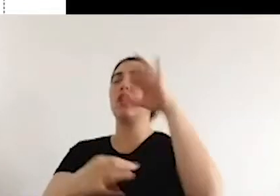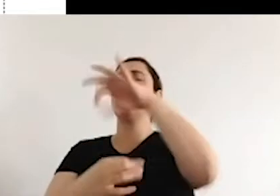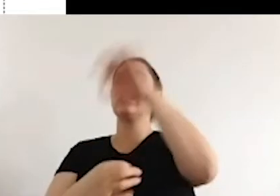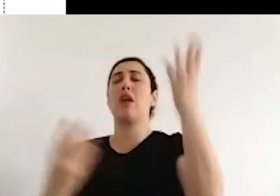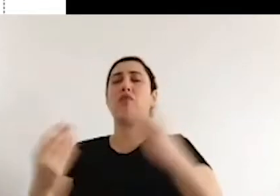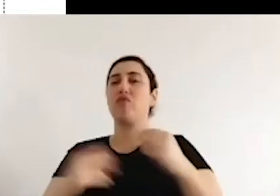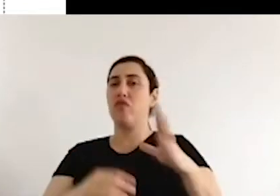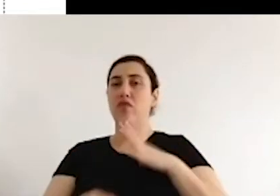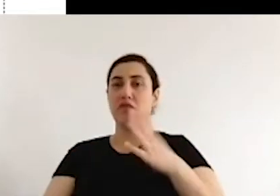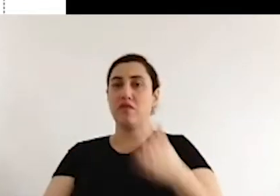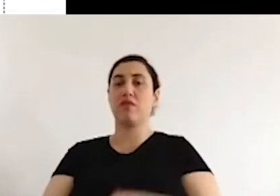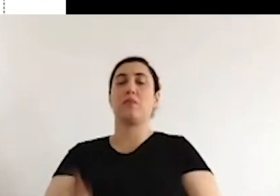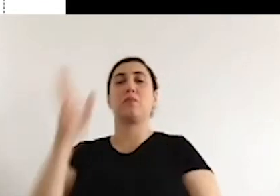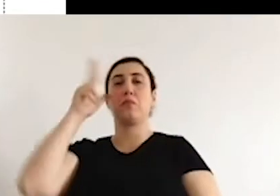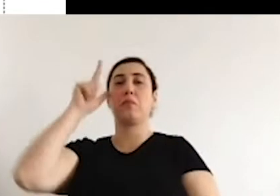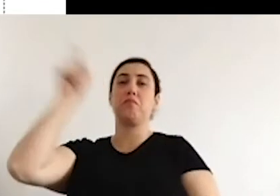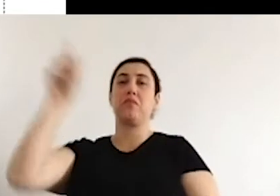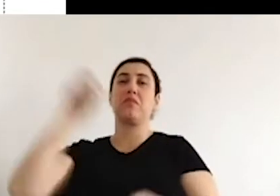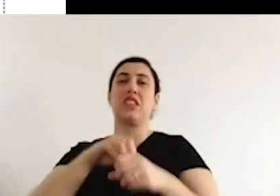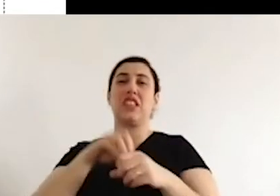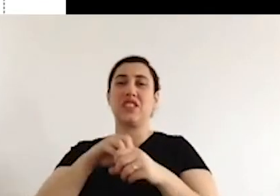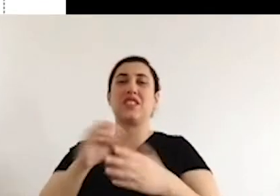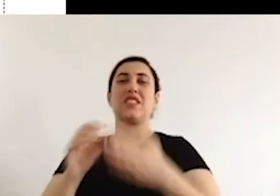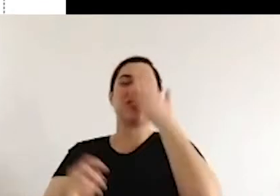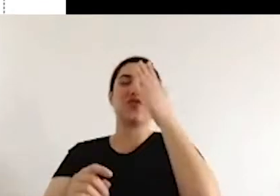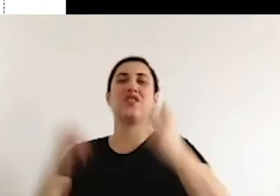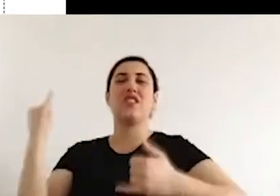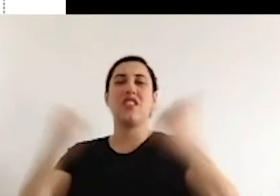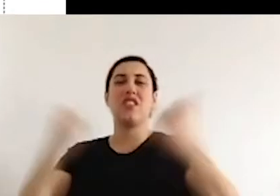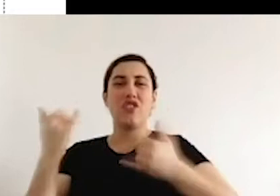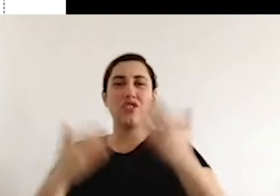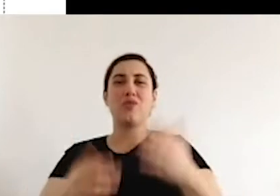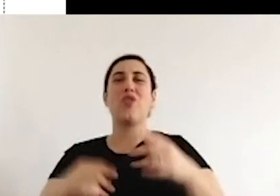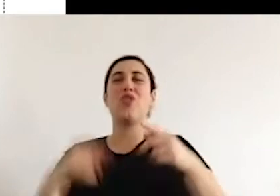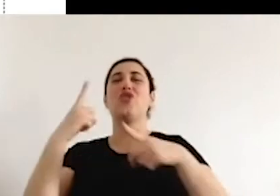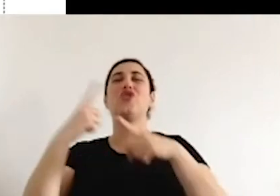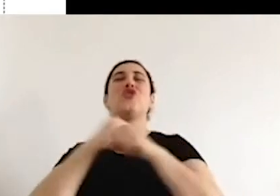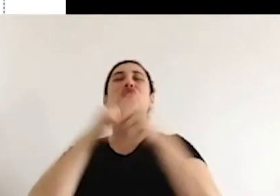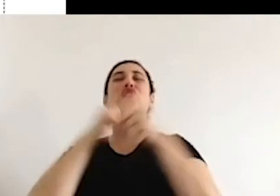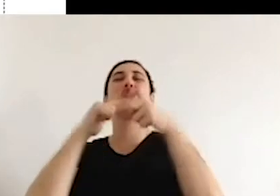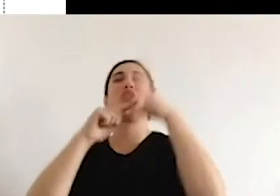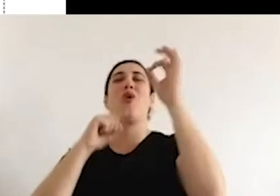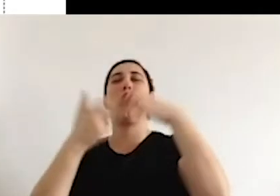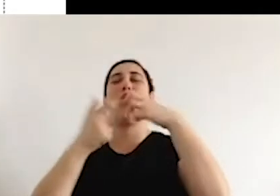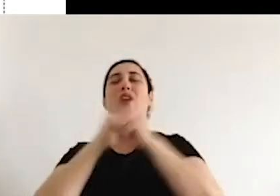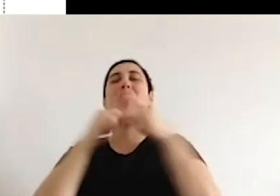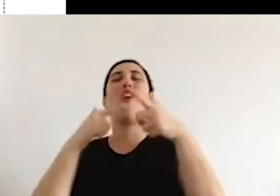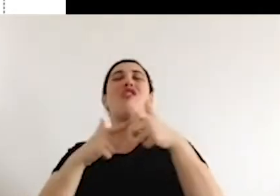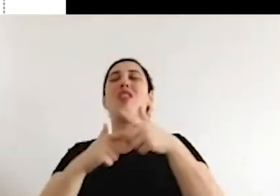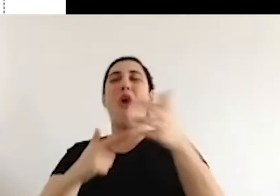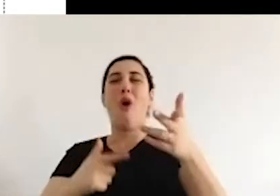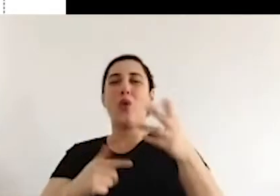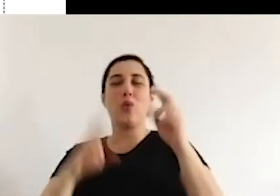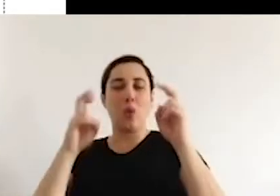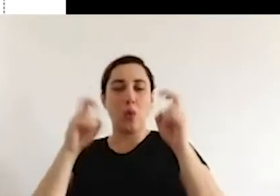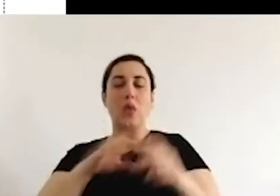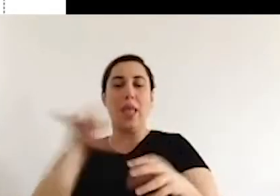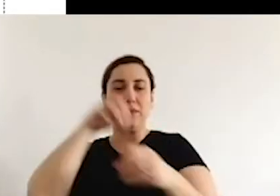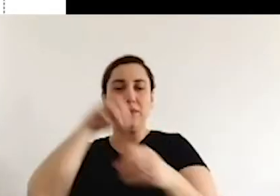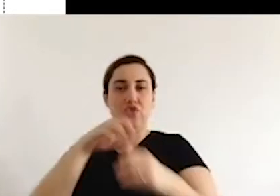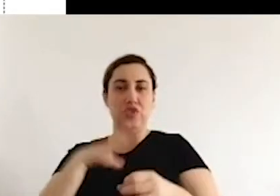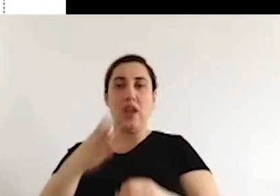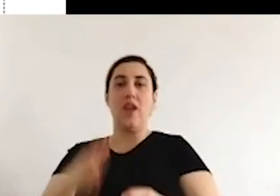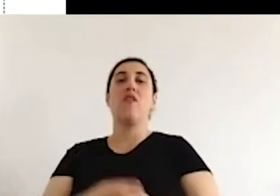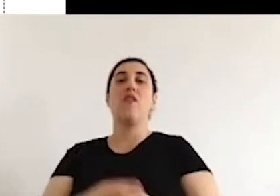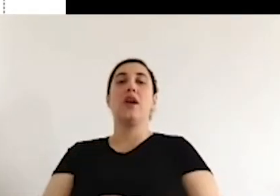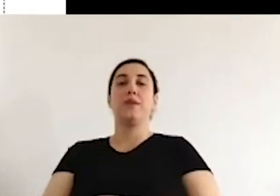or mobbing instances. We know the racist attacks in the US, the George Floyd case. So we should not really